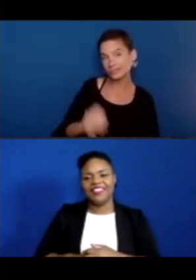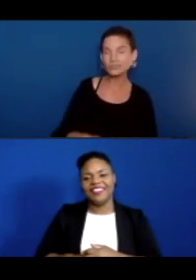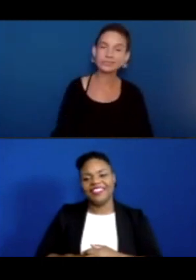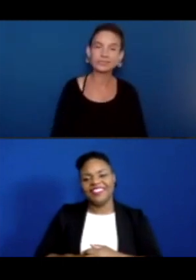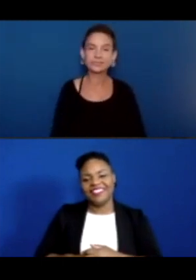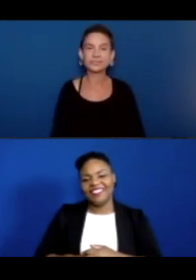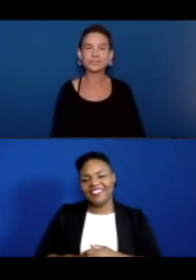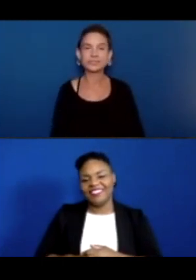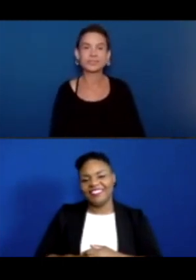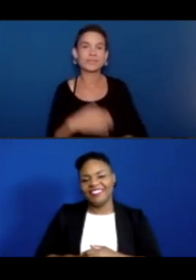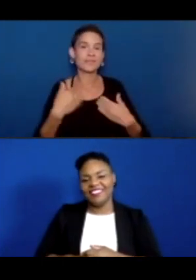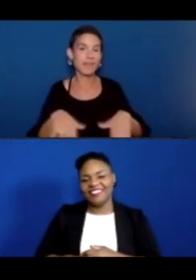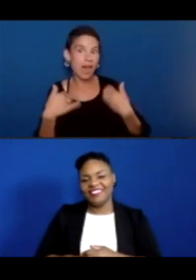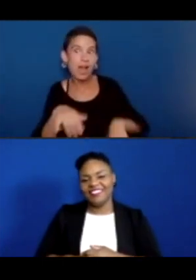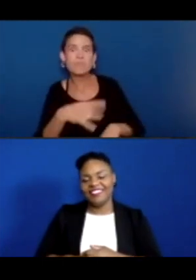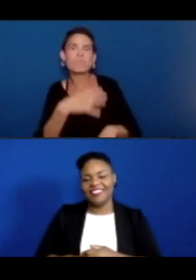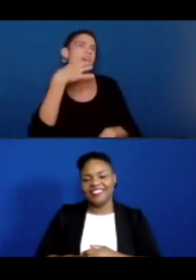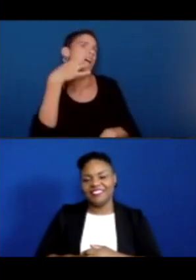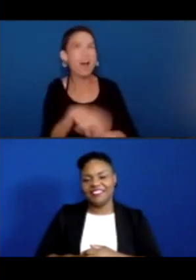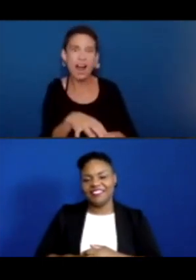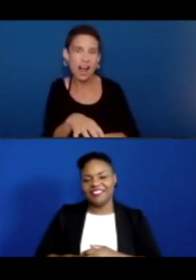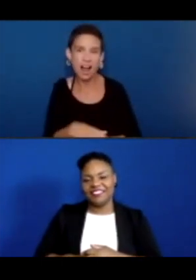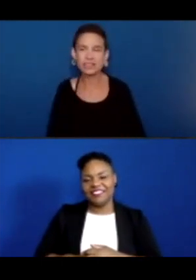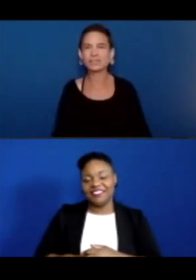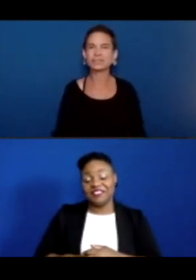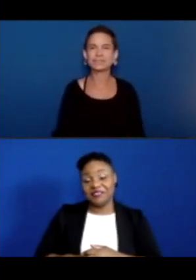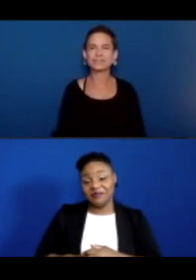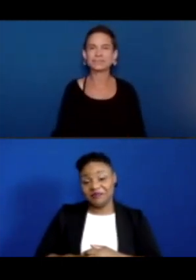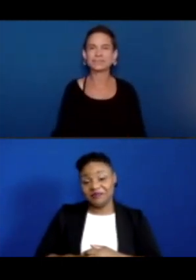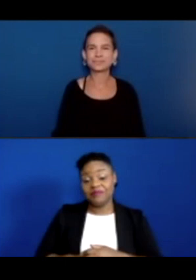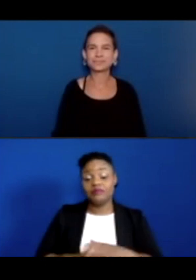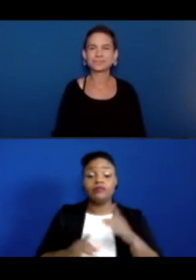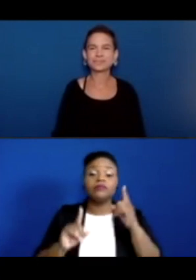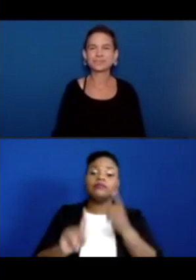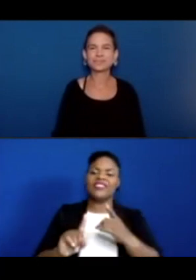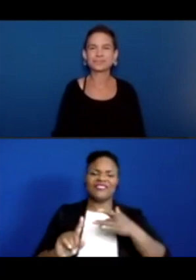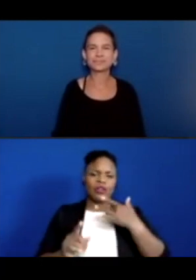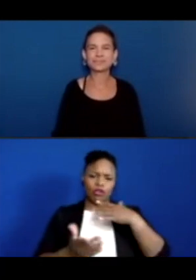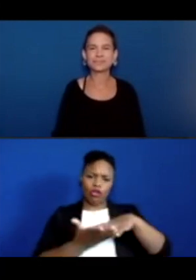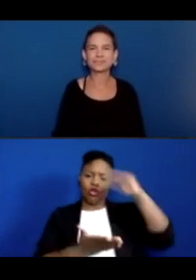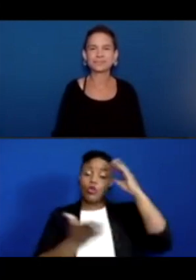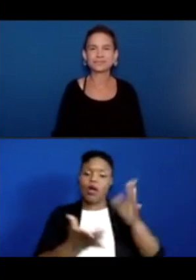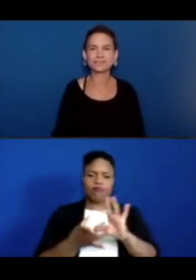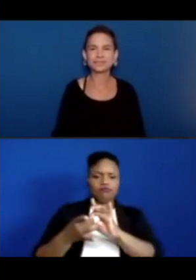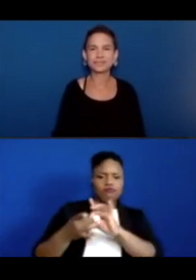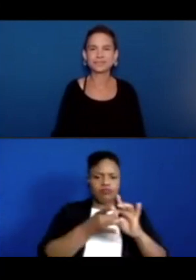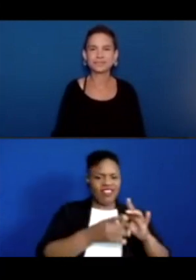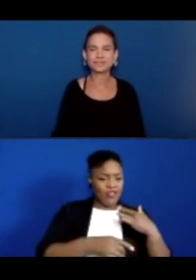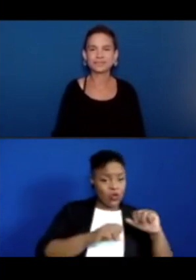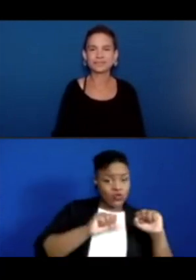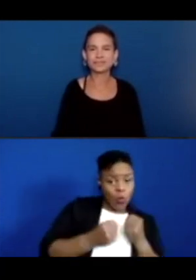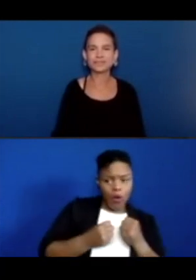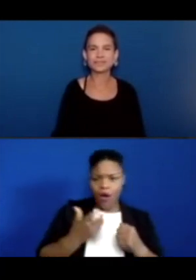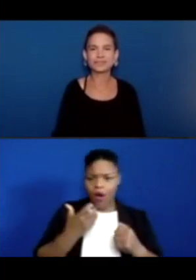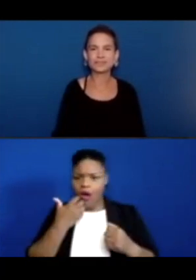And what did you learn about senses and how you feel things differently with cold and hot, Benjamin? Cold